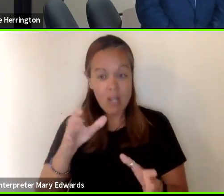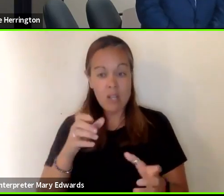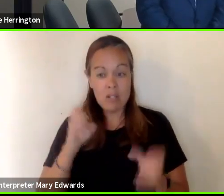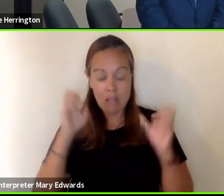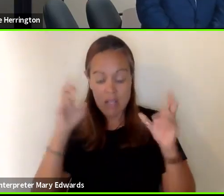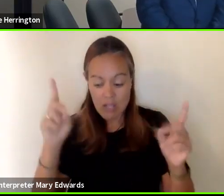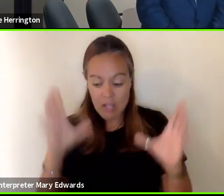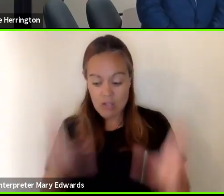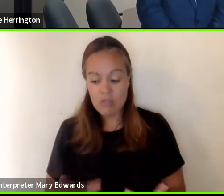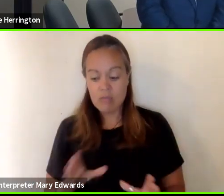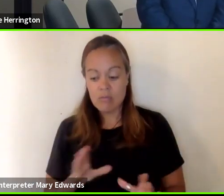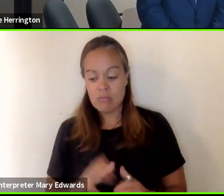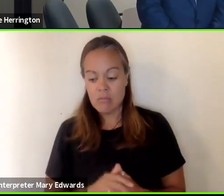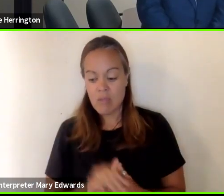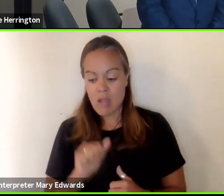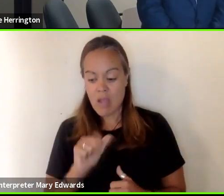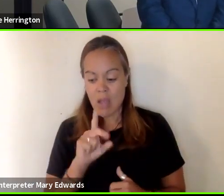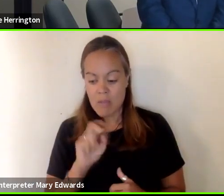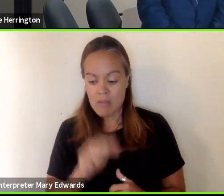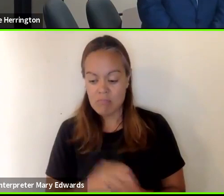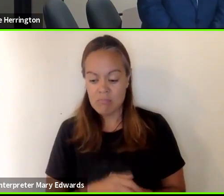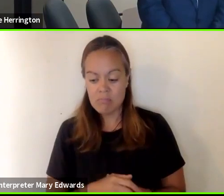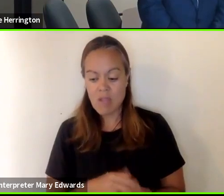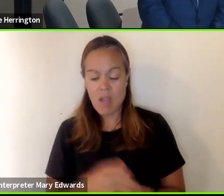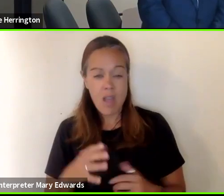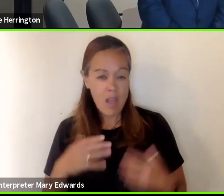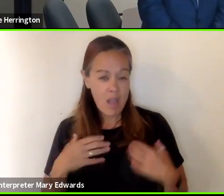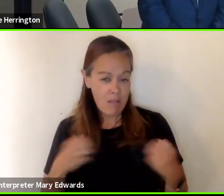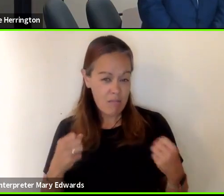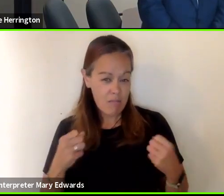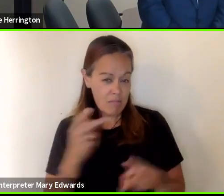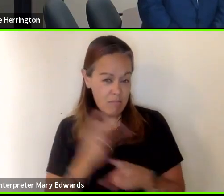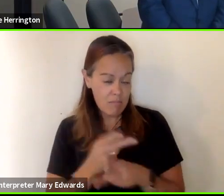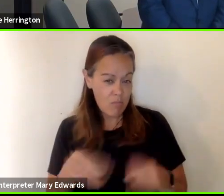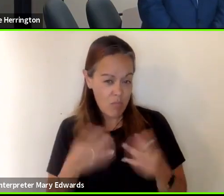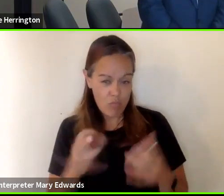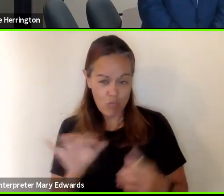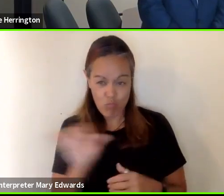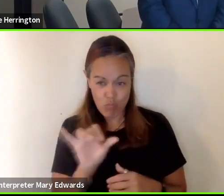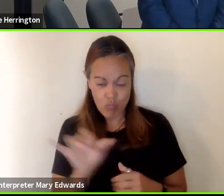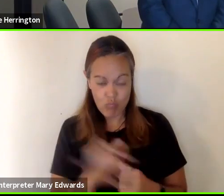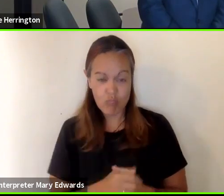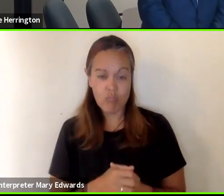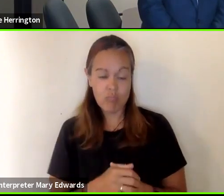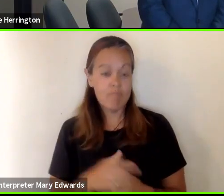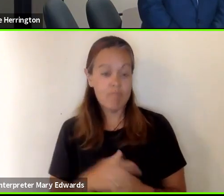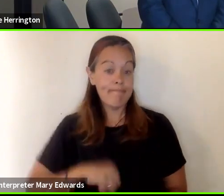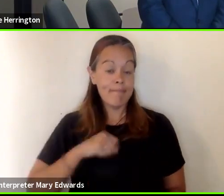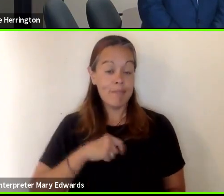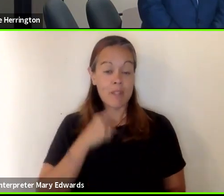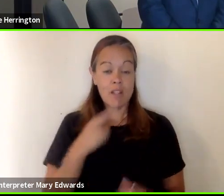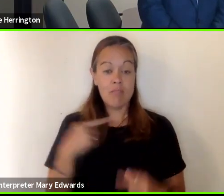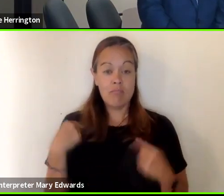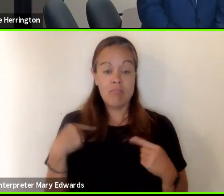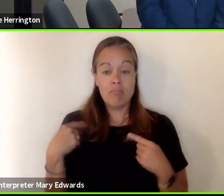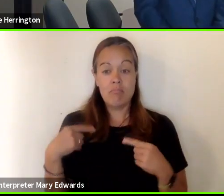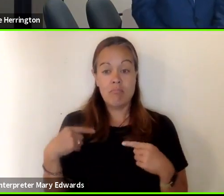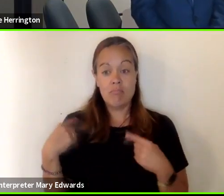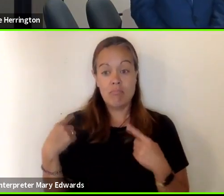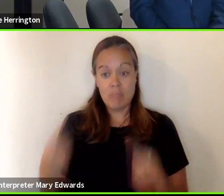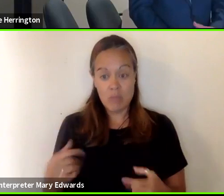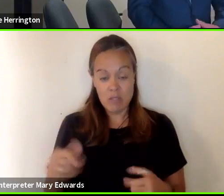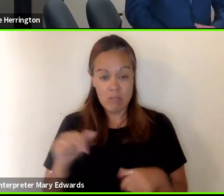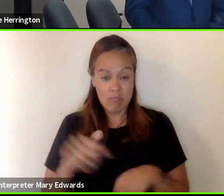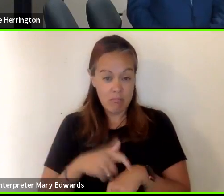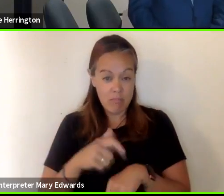and health care providers alike we're proud to say that throughout this time the county department of health services has worked closely